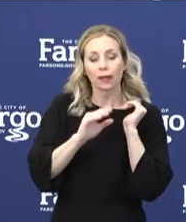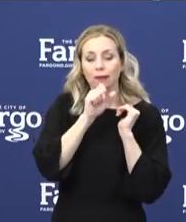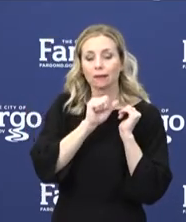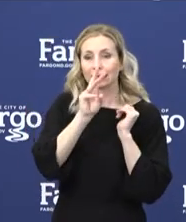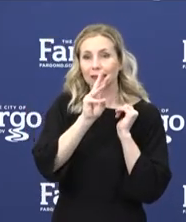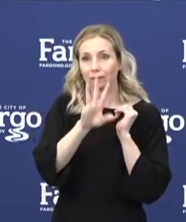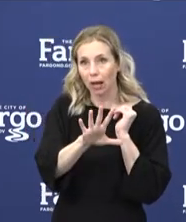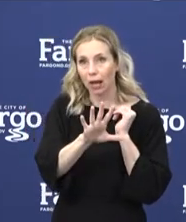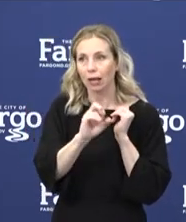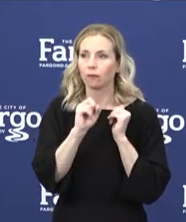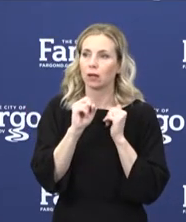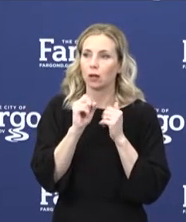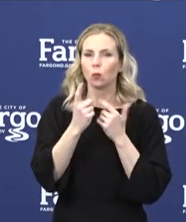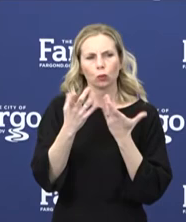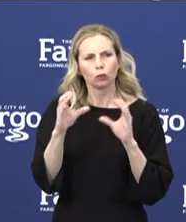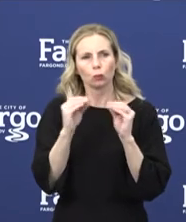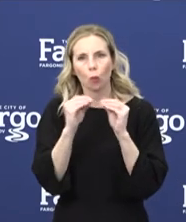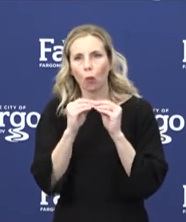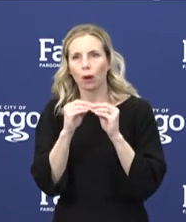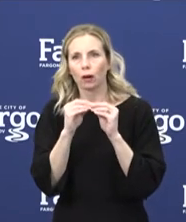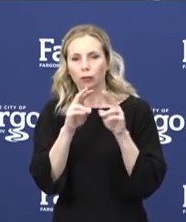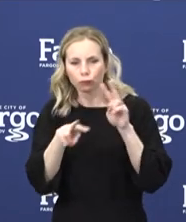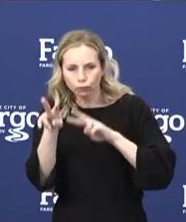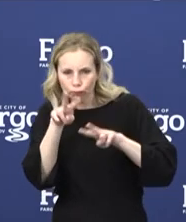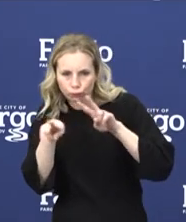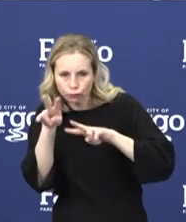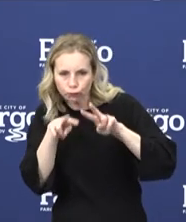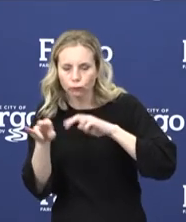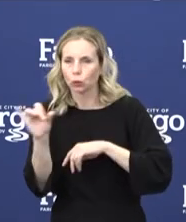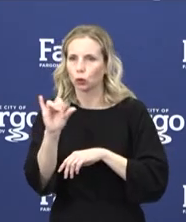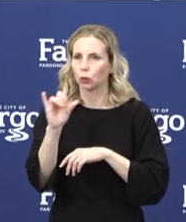as a virtual visits in those places as well.